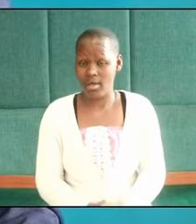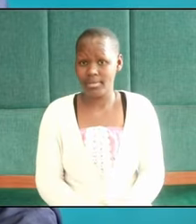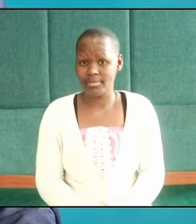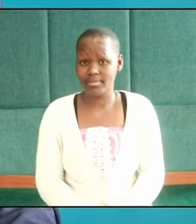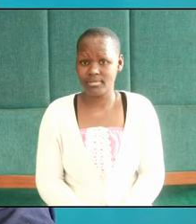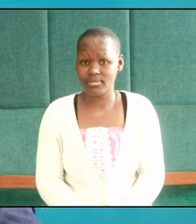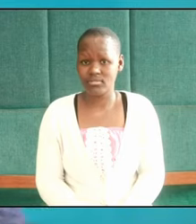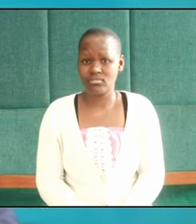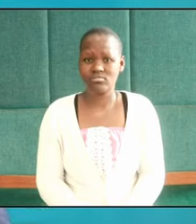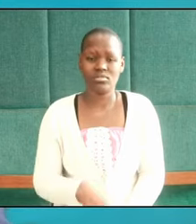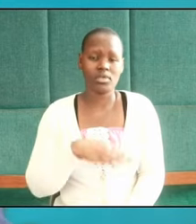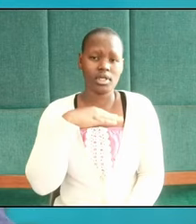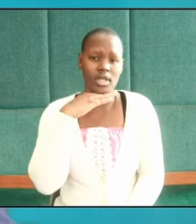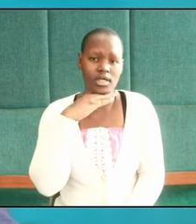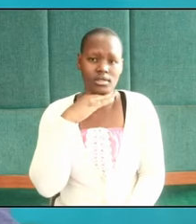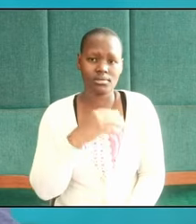having lost his wife,